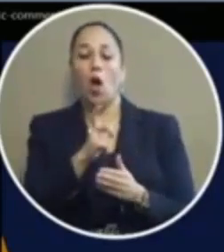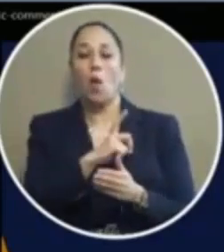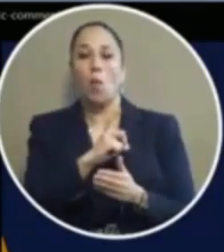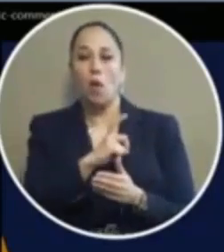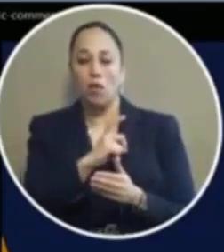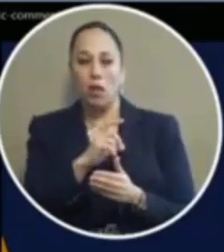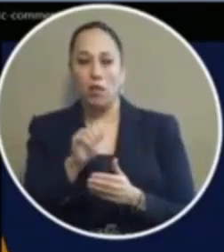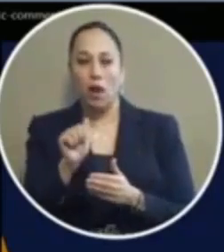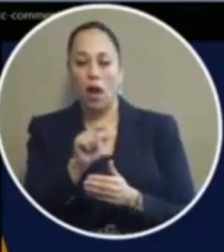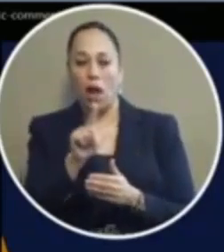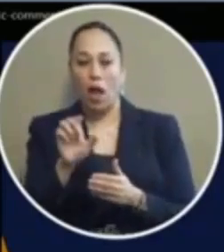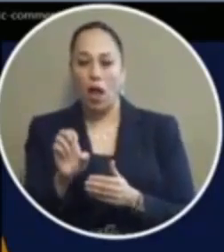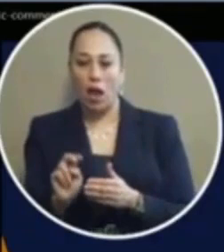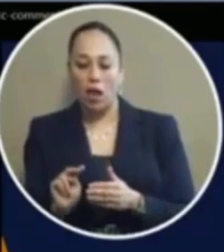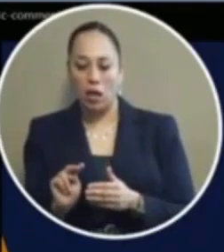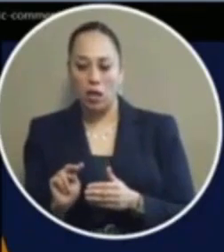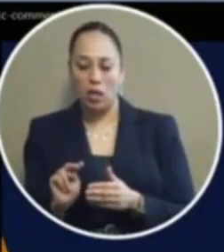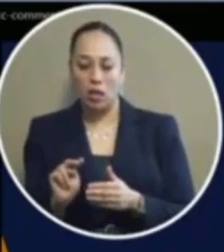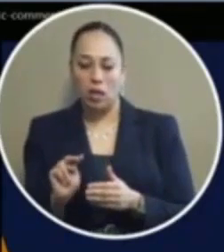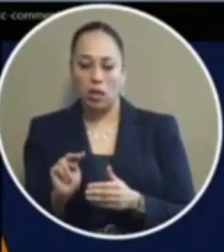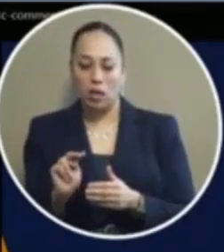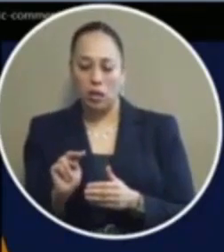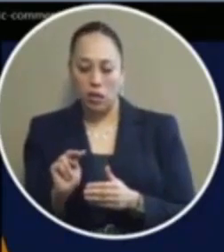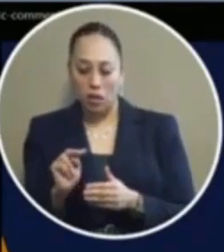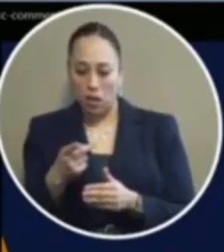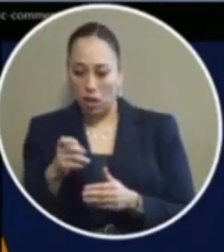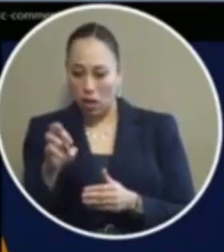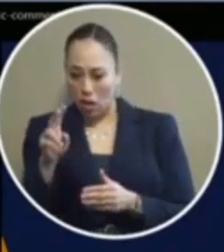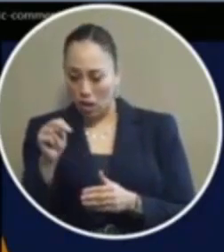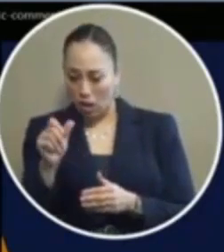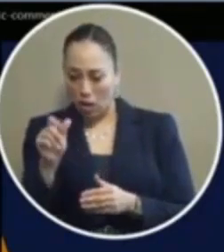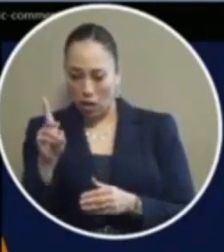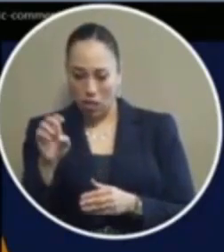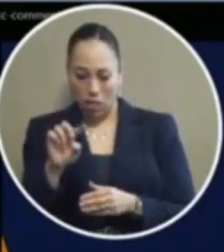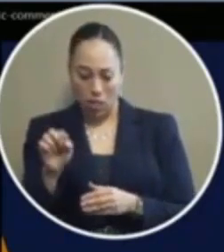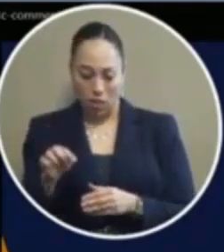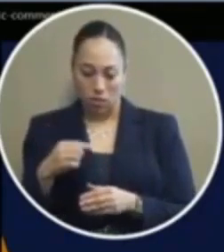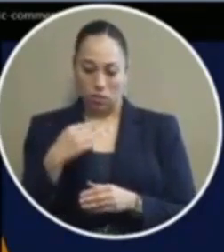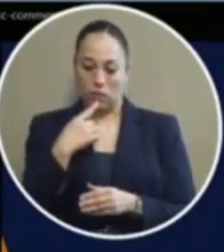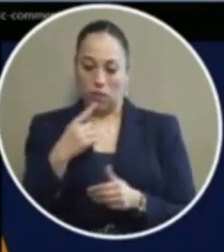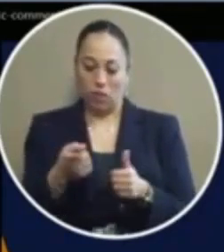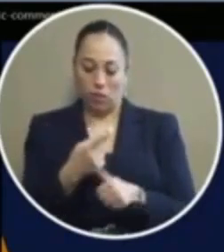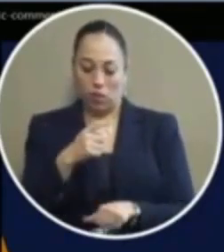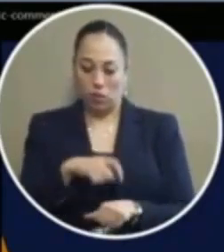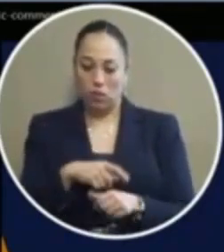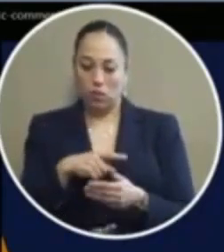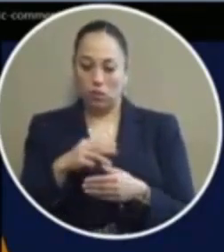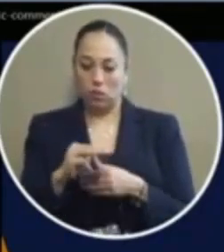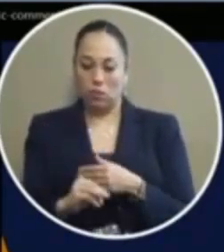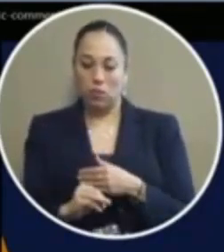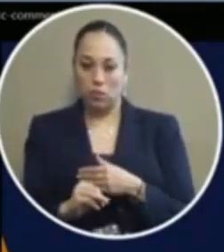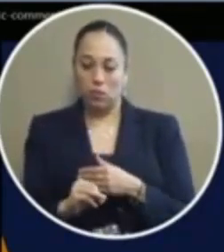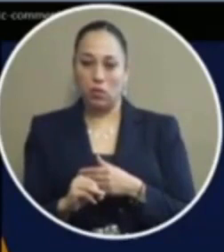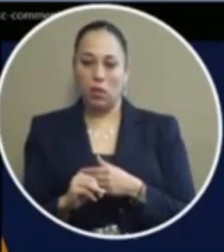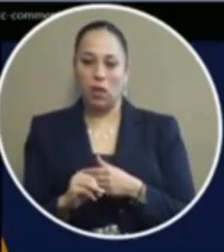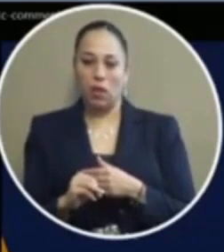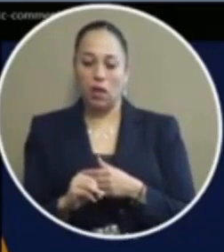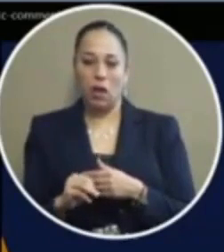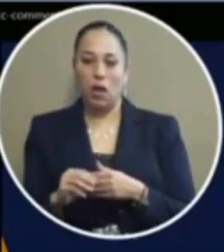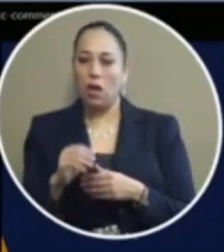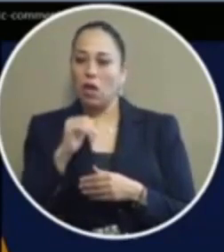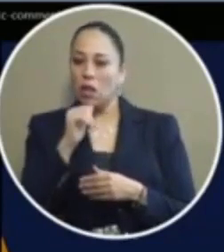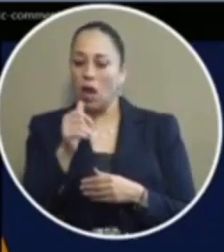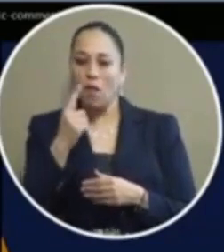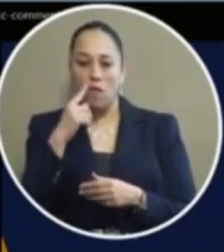greg allen district attorney and some council members think that the first chance program is enough for this city and is enough for our